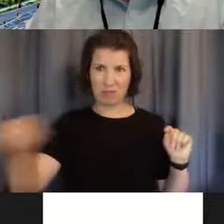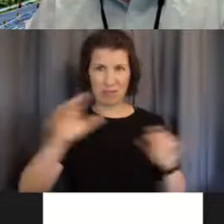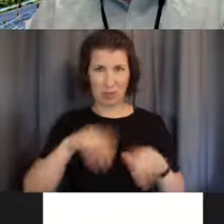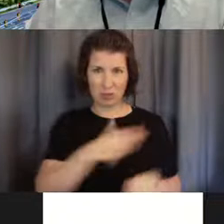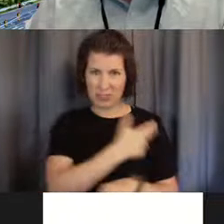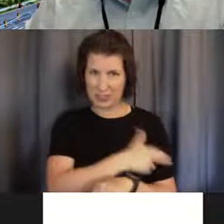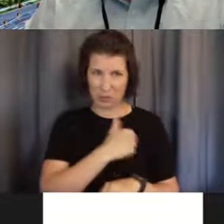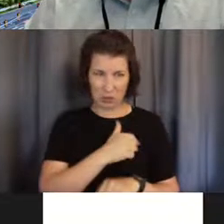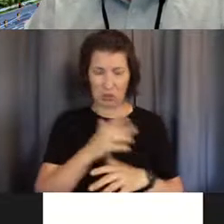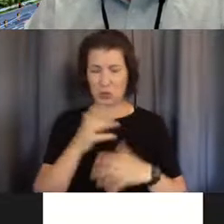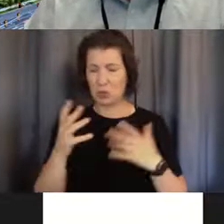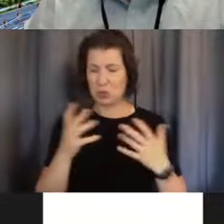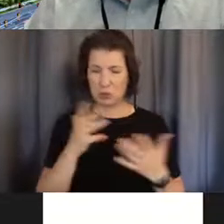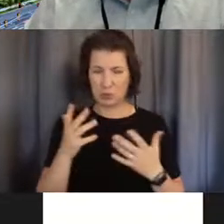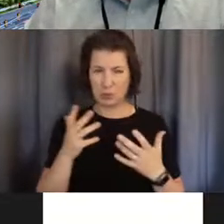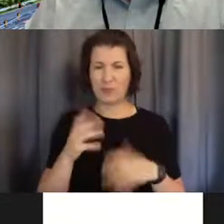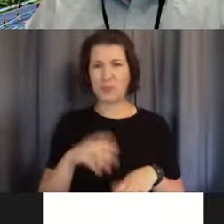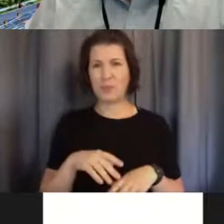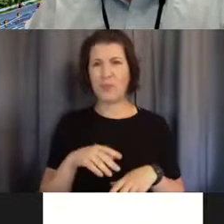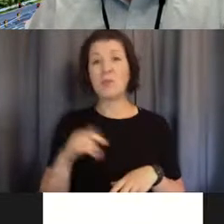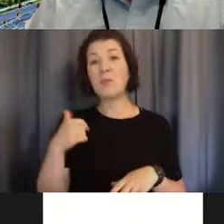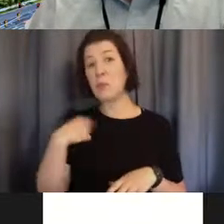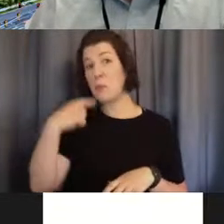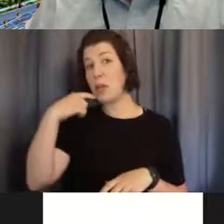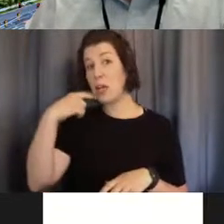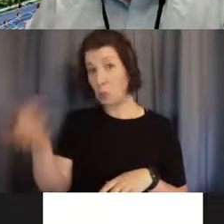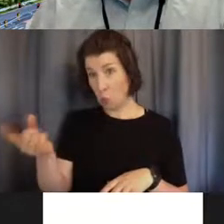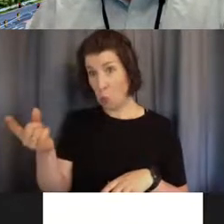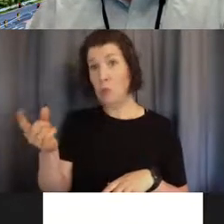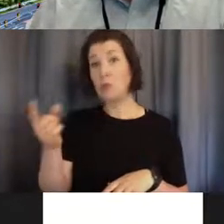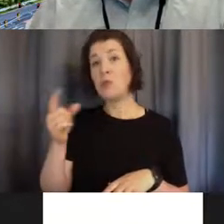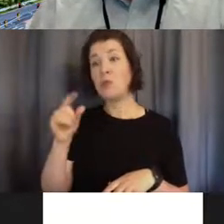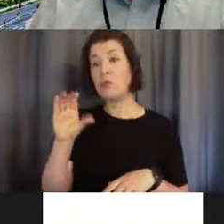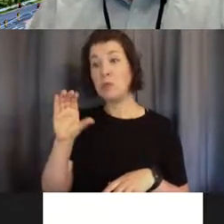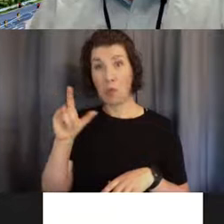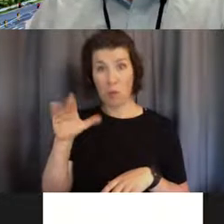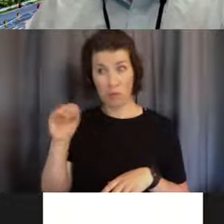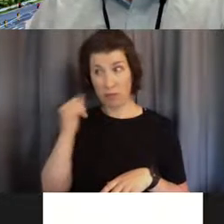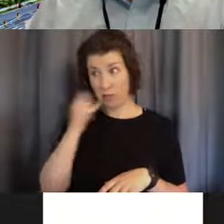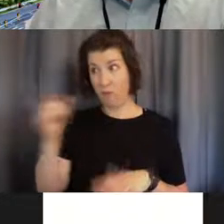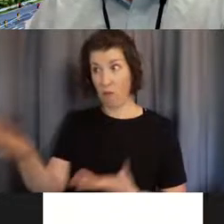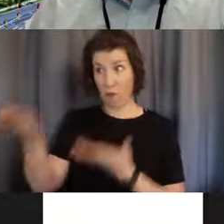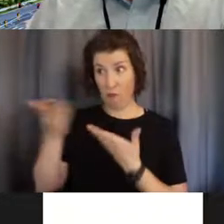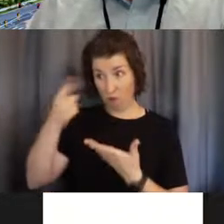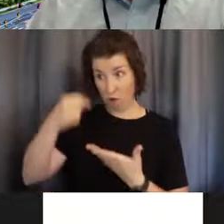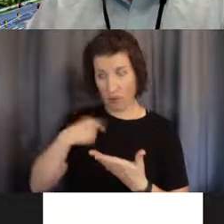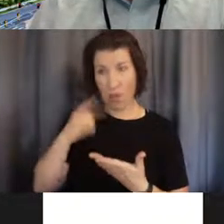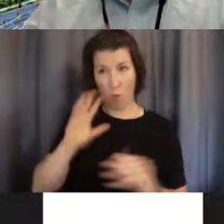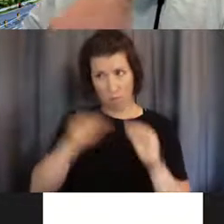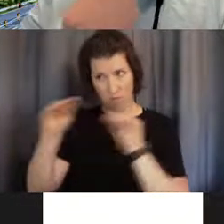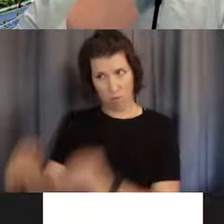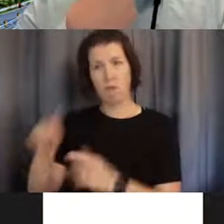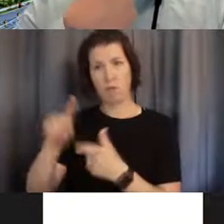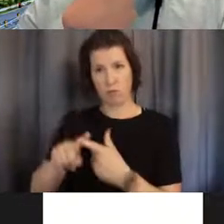So yeah, I told them that if they made me an offer, I may be able to come here. And so